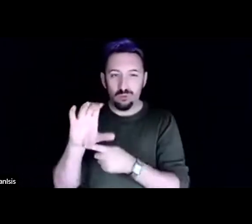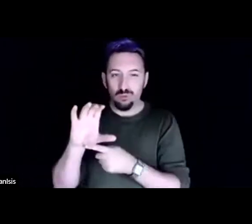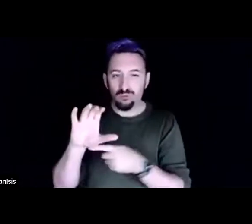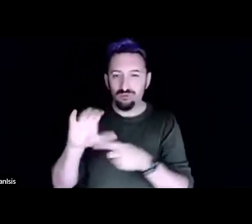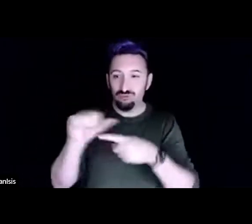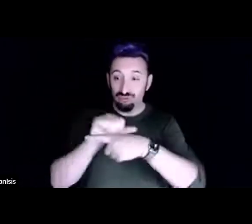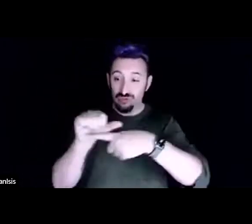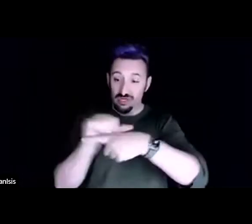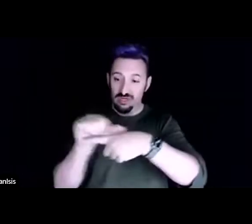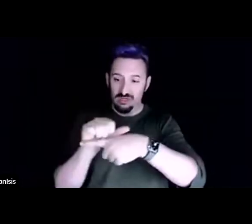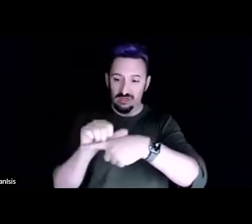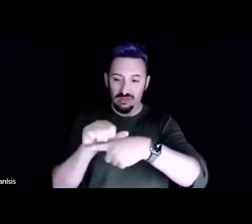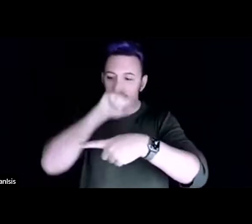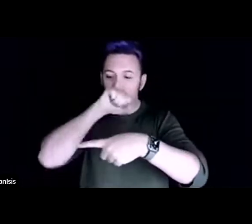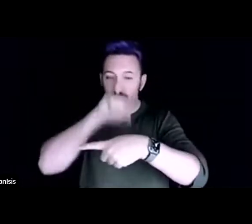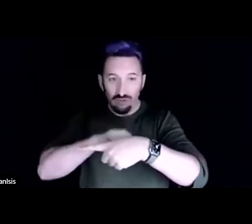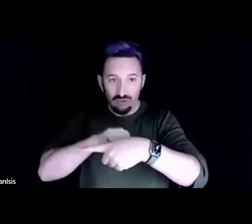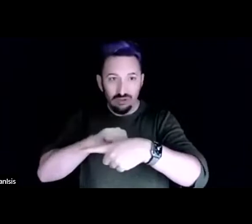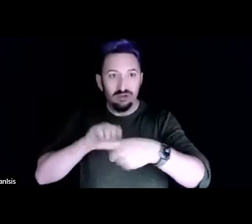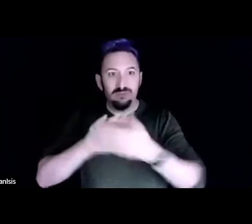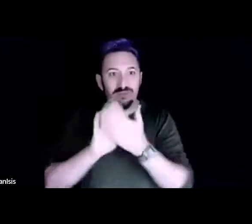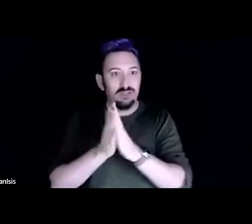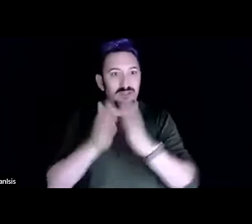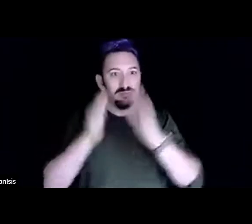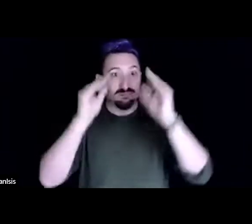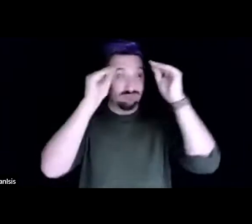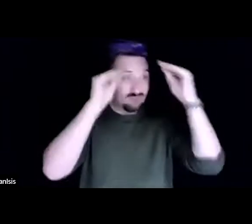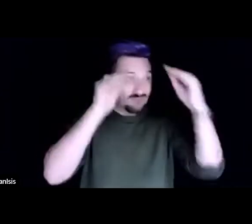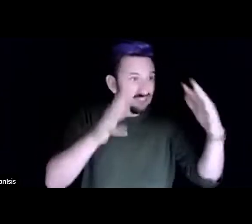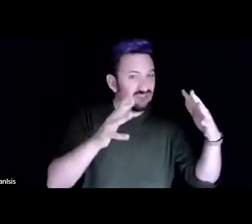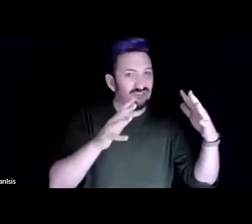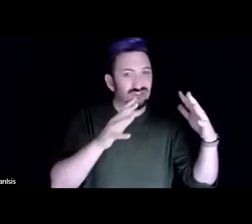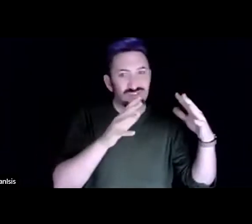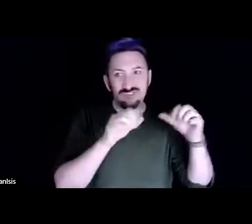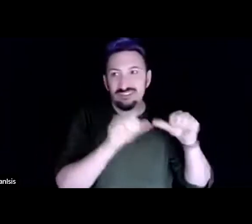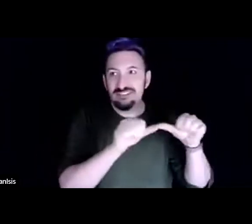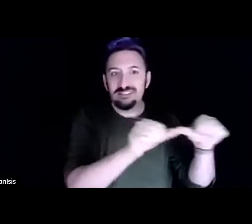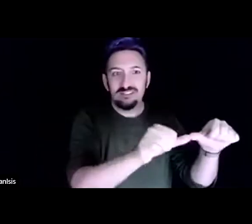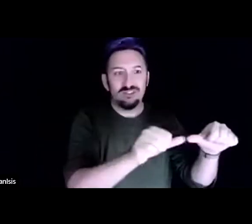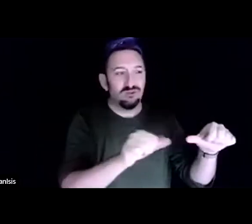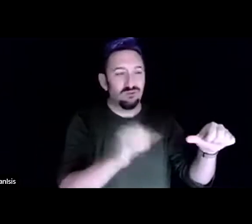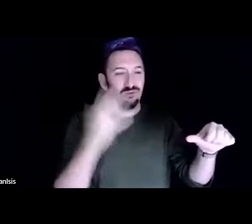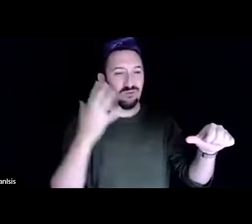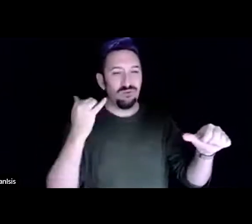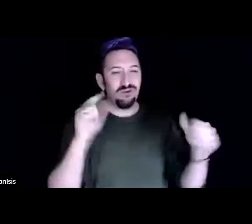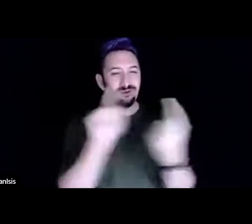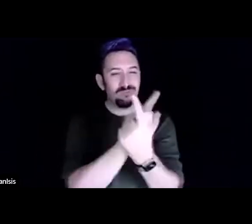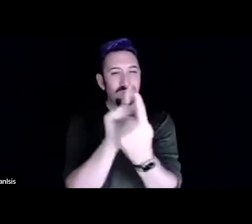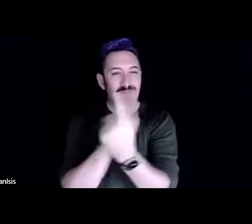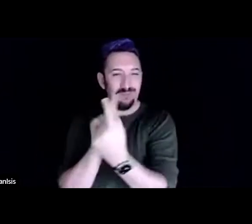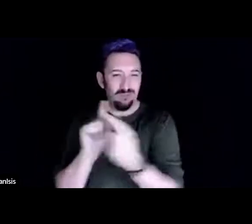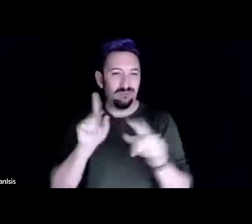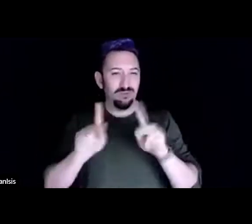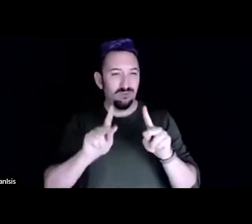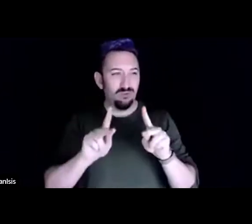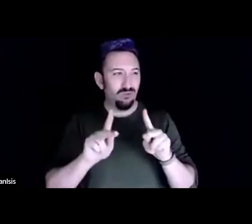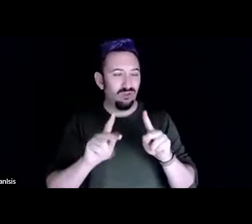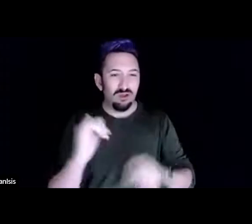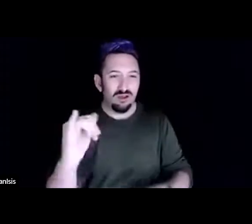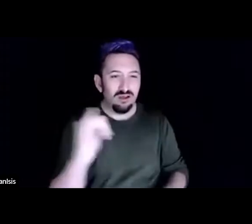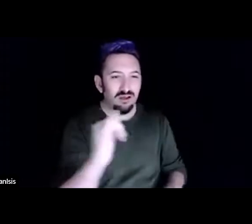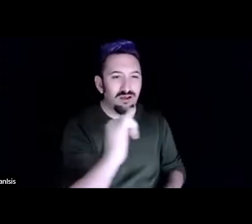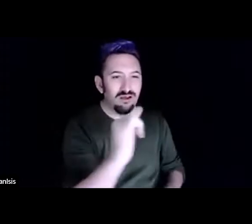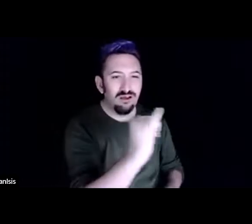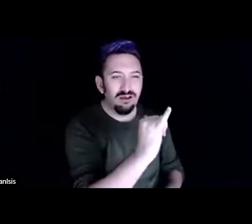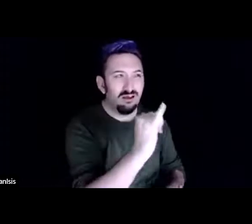I met so many people who had a similar vision for change and not just complaining about the things